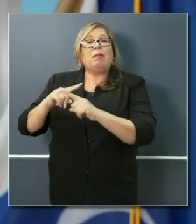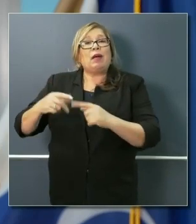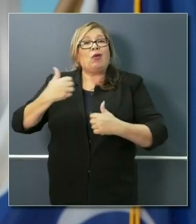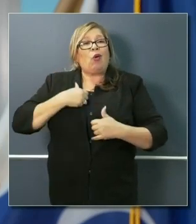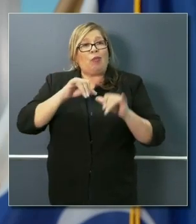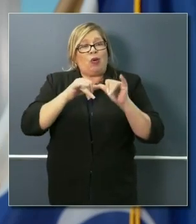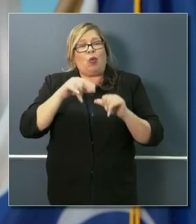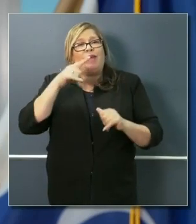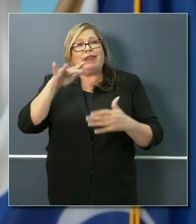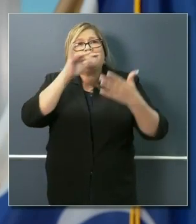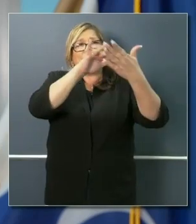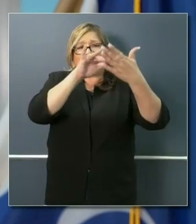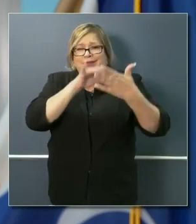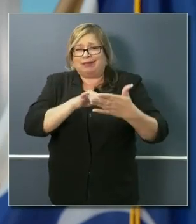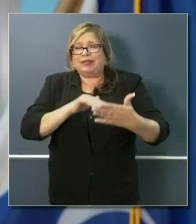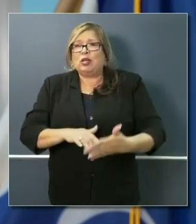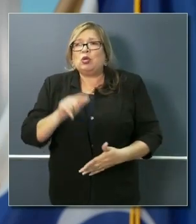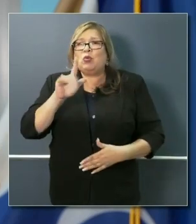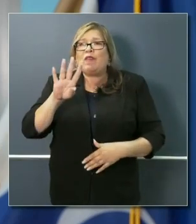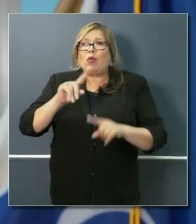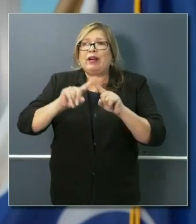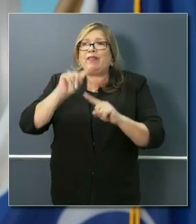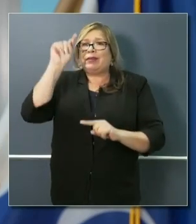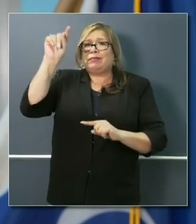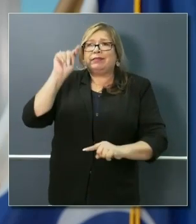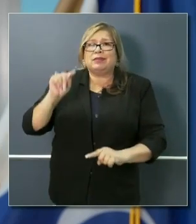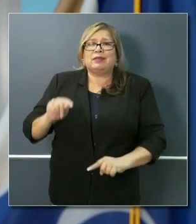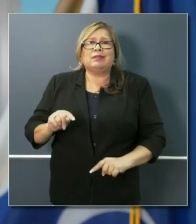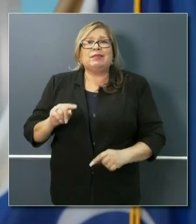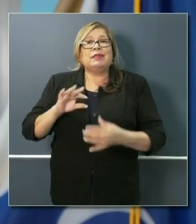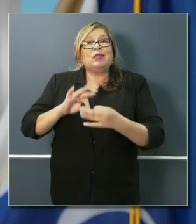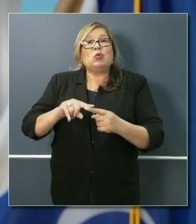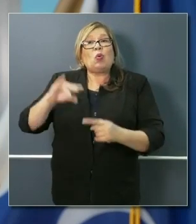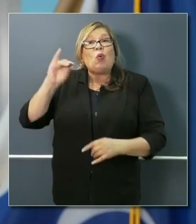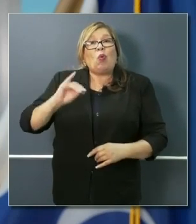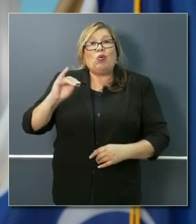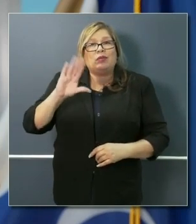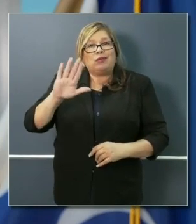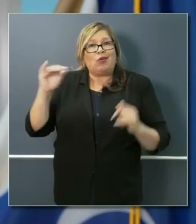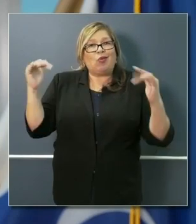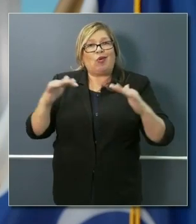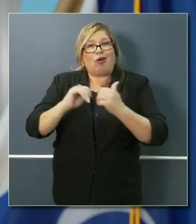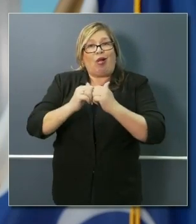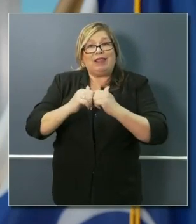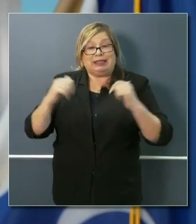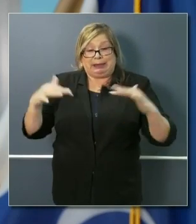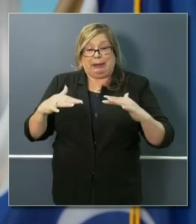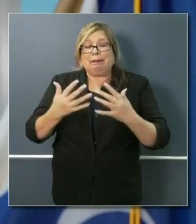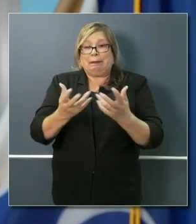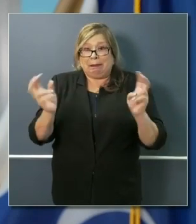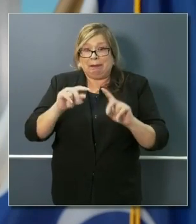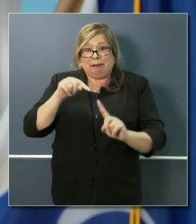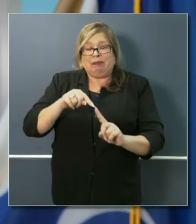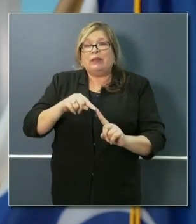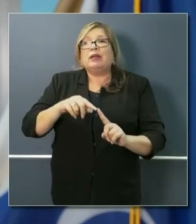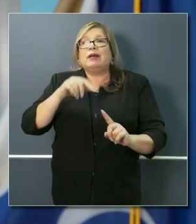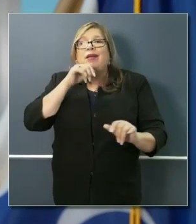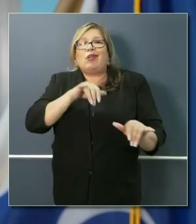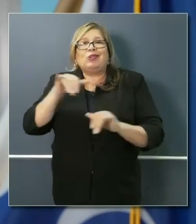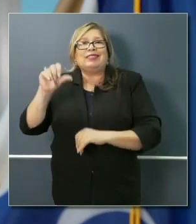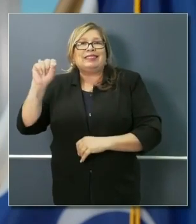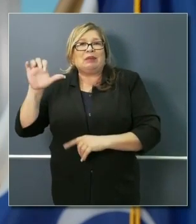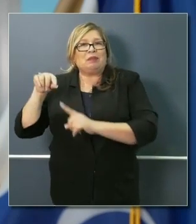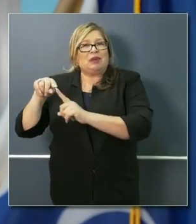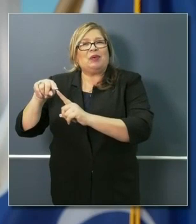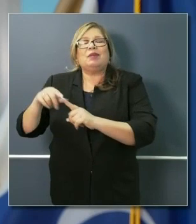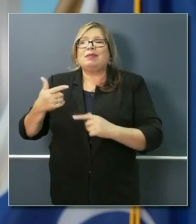over 24 sites in the state of California, from the Oakland Coliseum, not just Sleep Train Arena. We